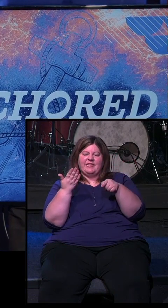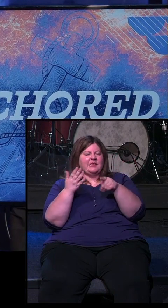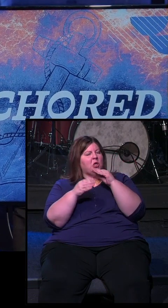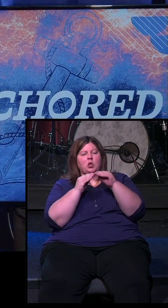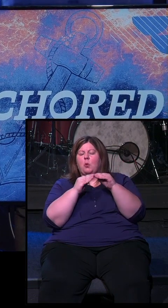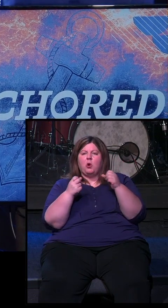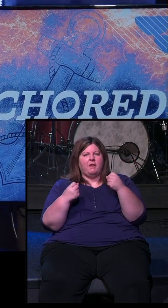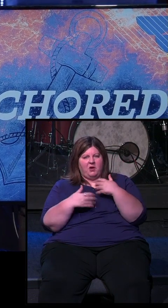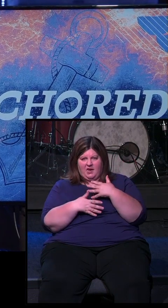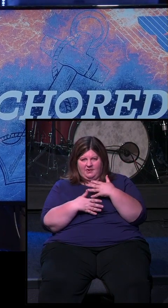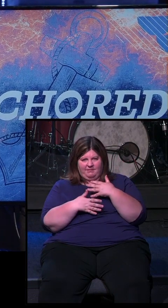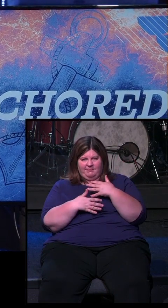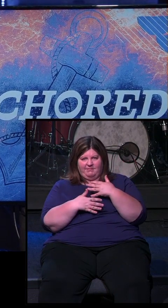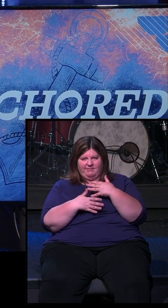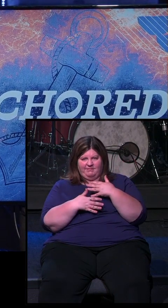afraid.